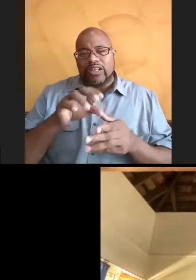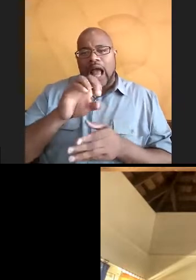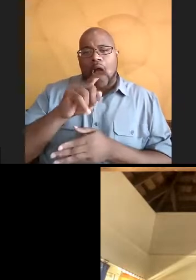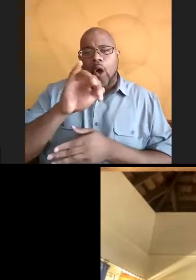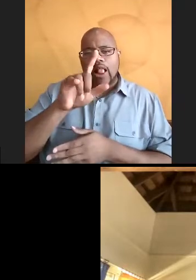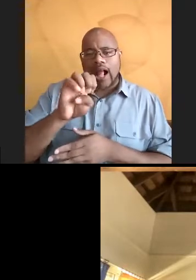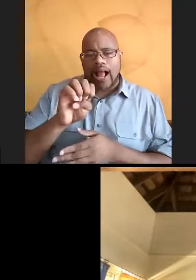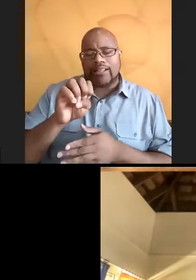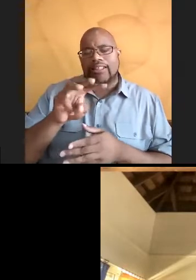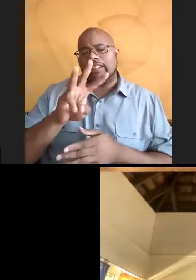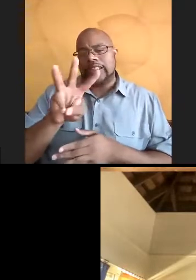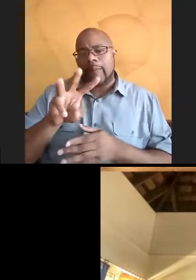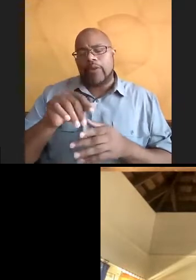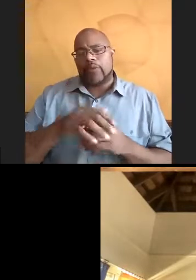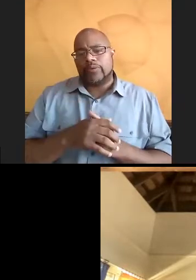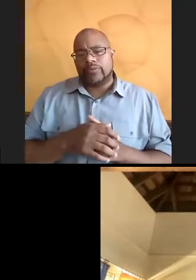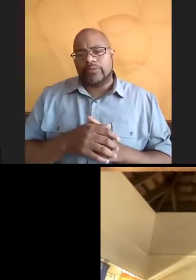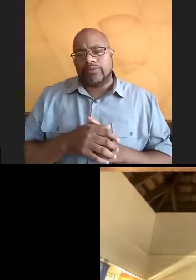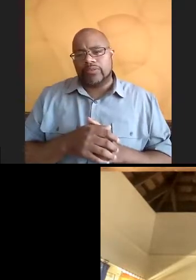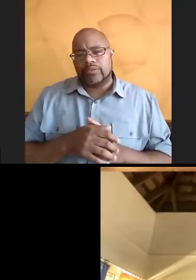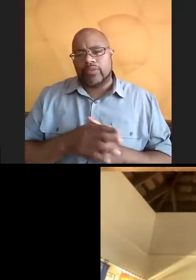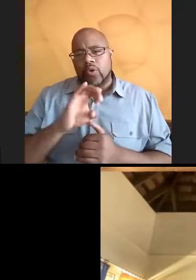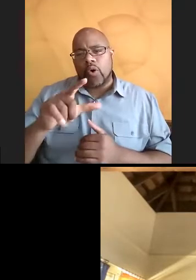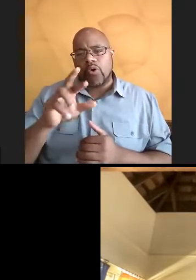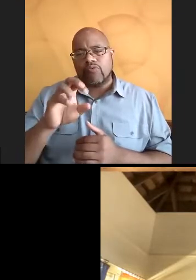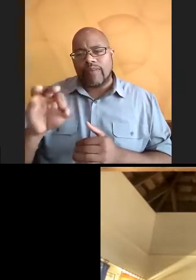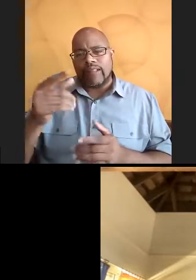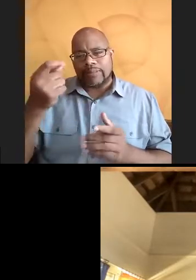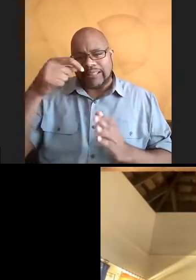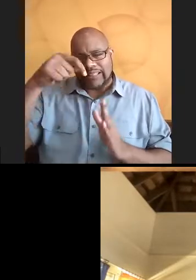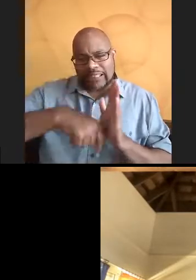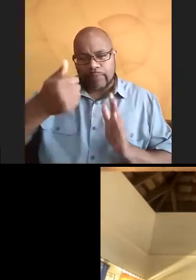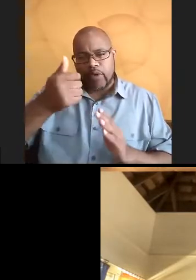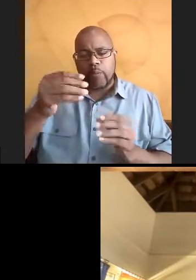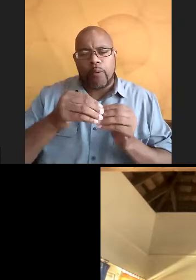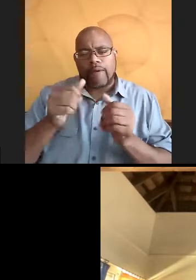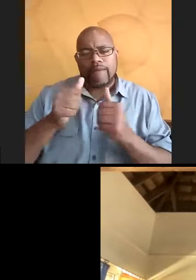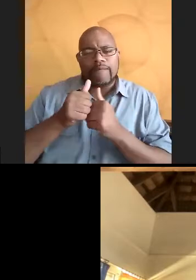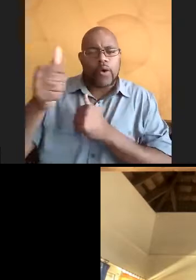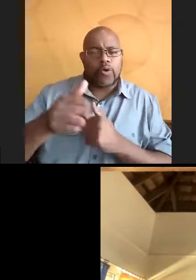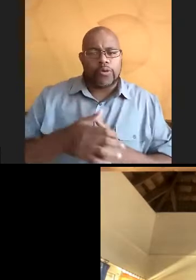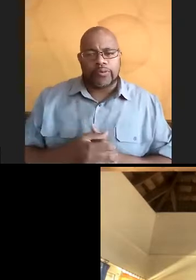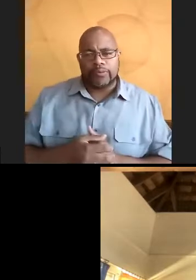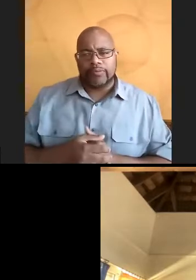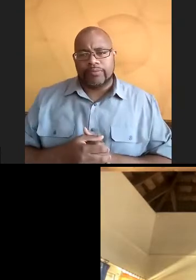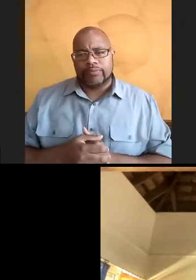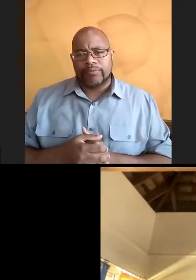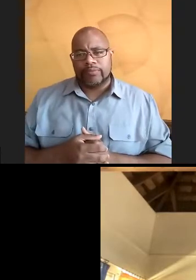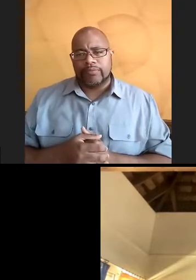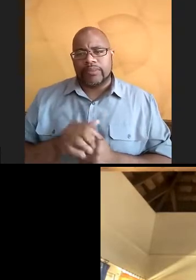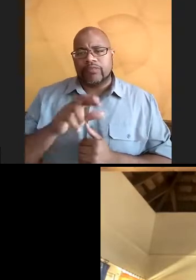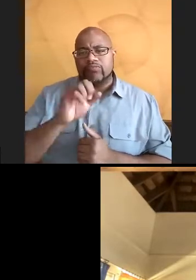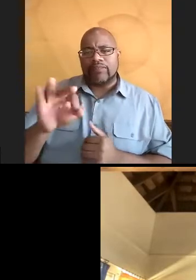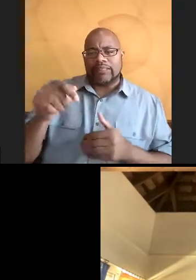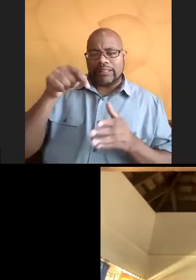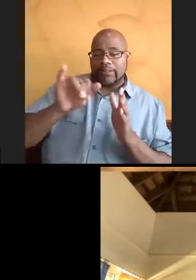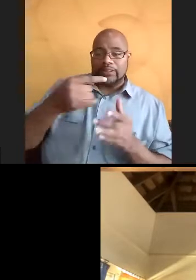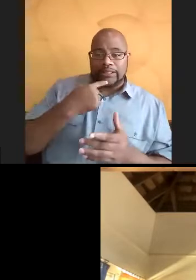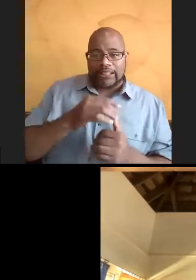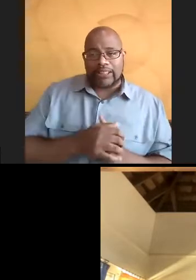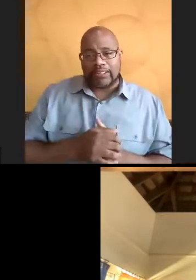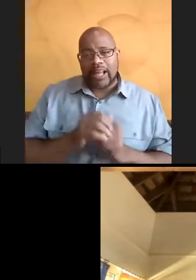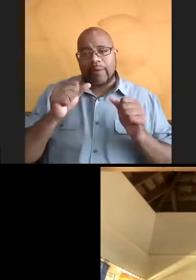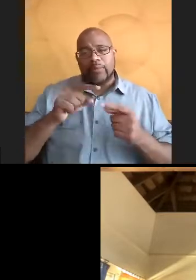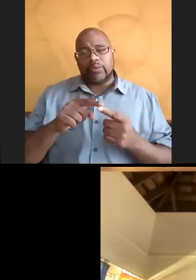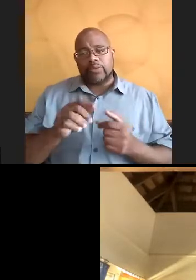part, right? The forewreath is a little bit deeper and a little bit further offshore. Those reefs are deeper, like she said. She was able to